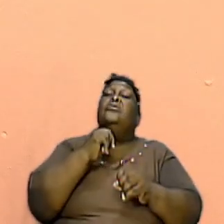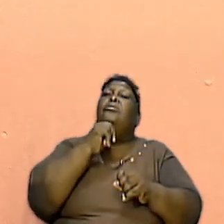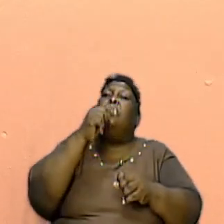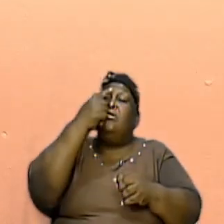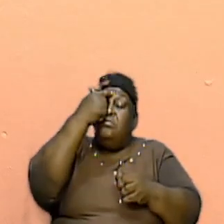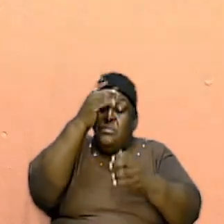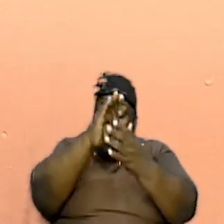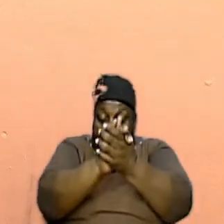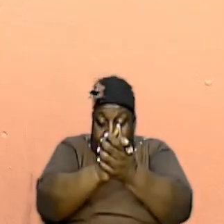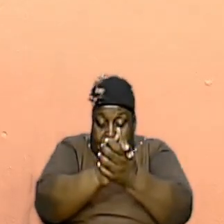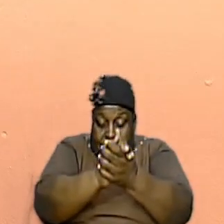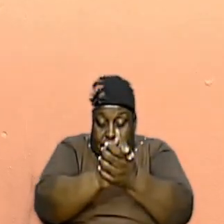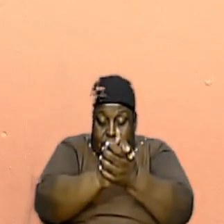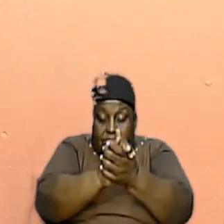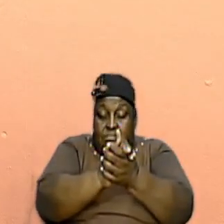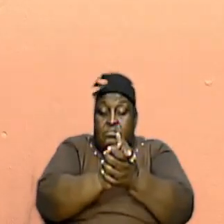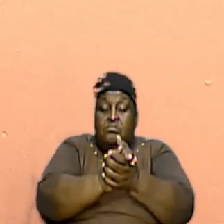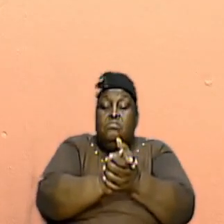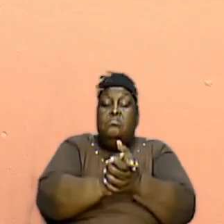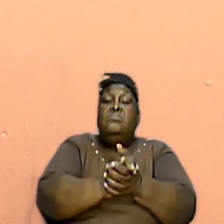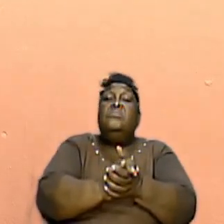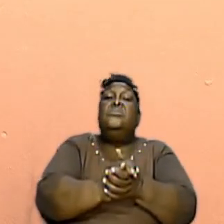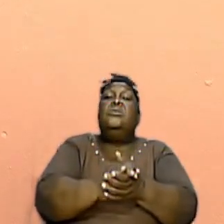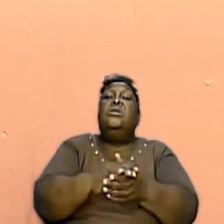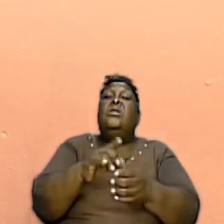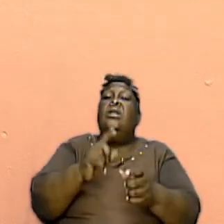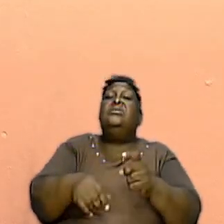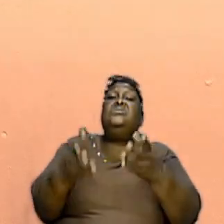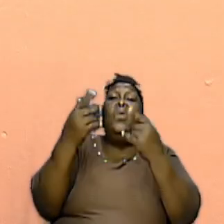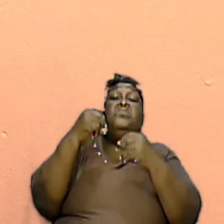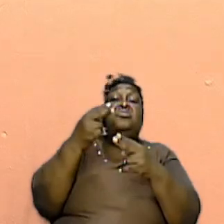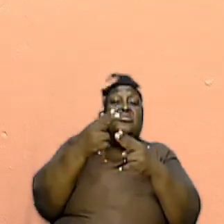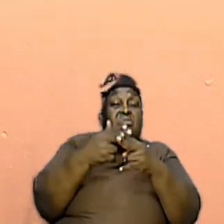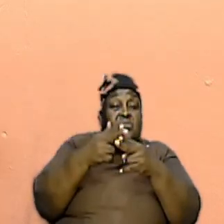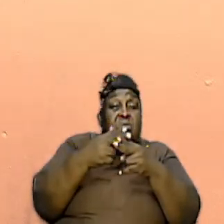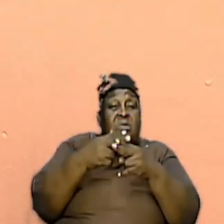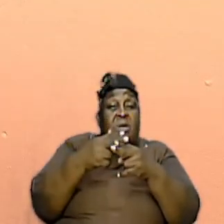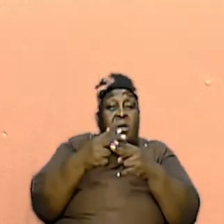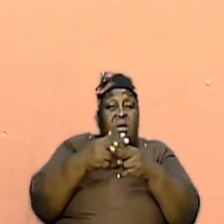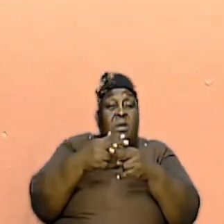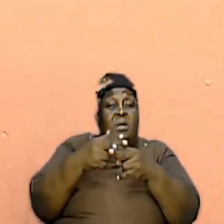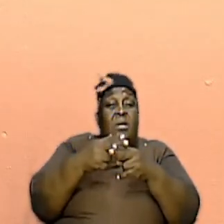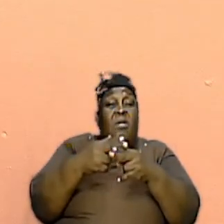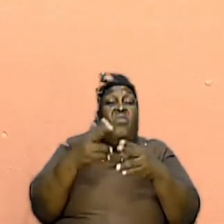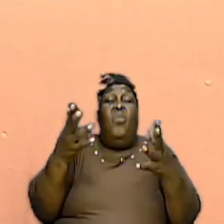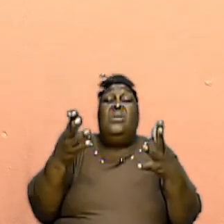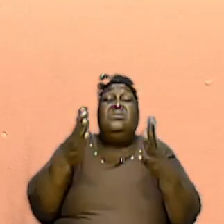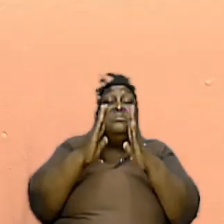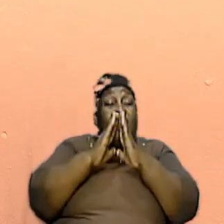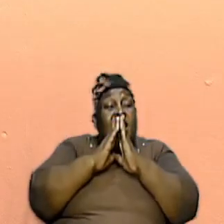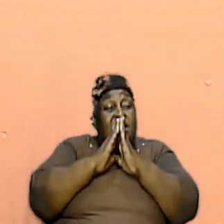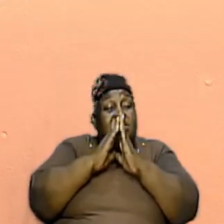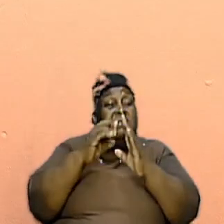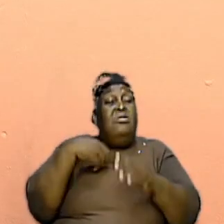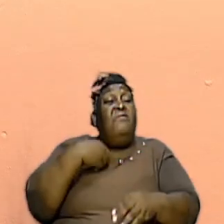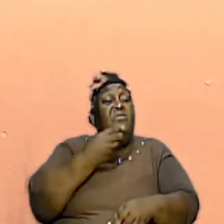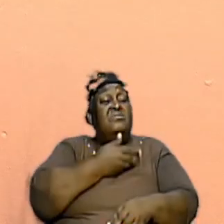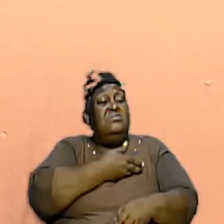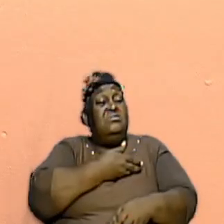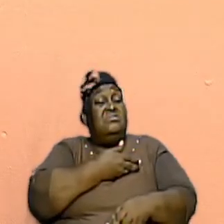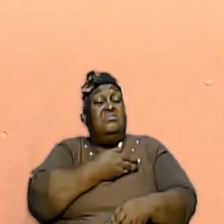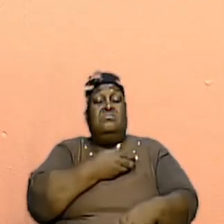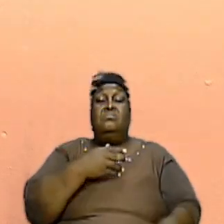Lest We Come Short Of The Requirements Some Other Translation Says